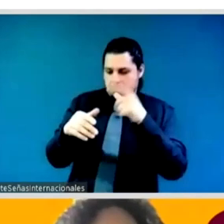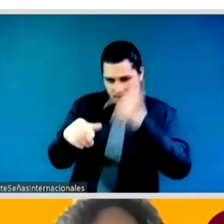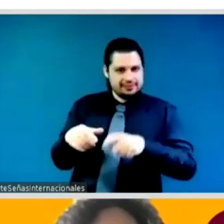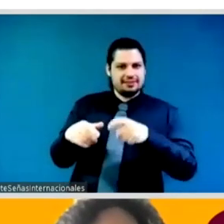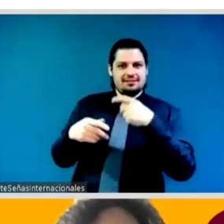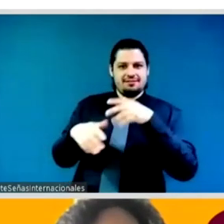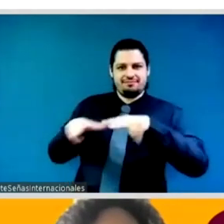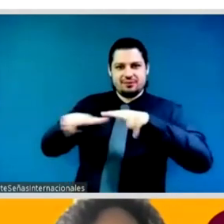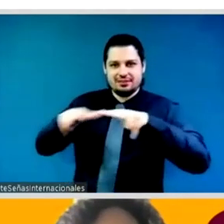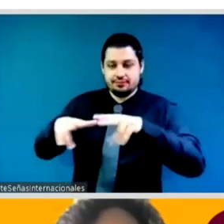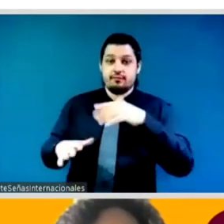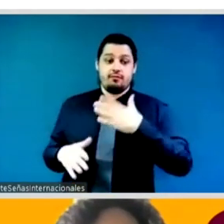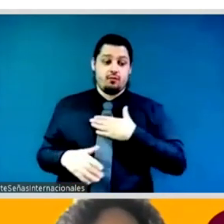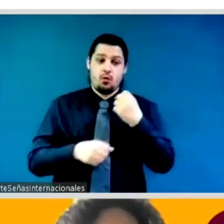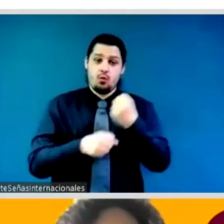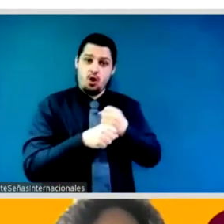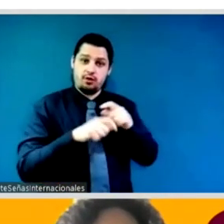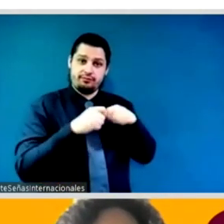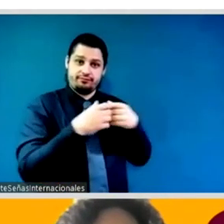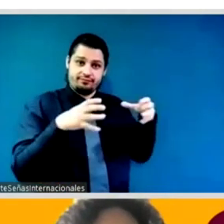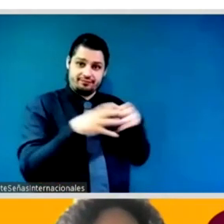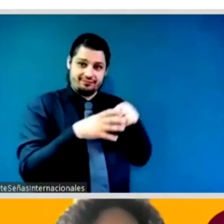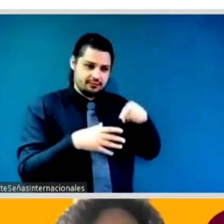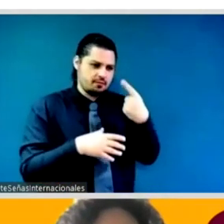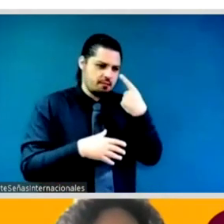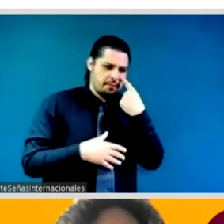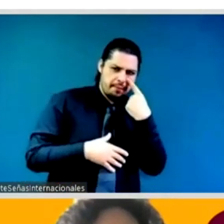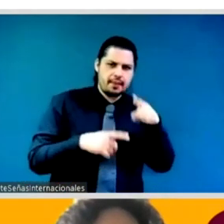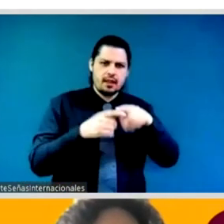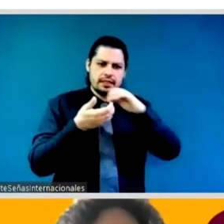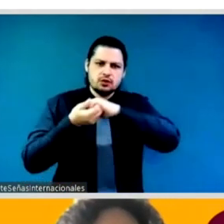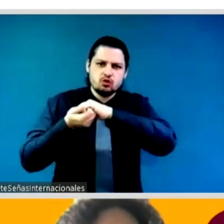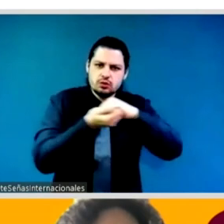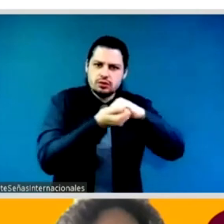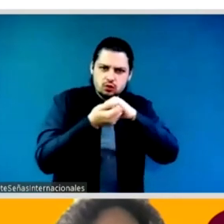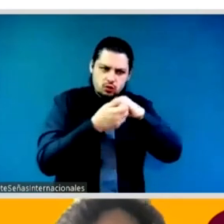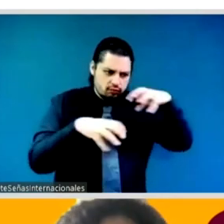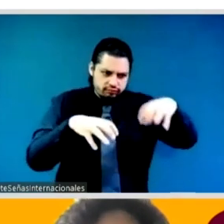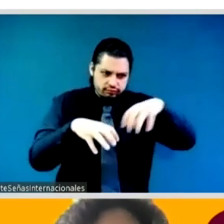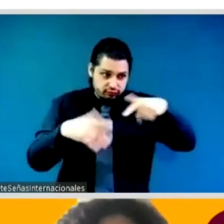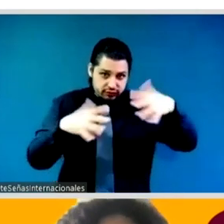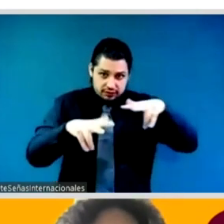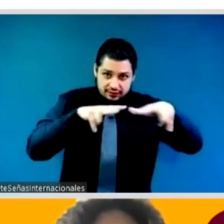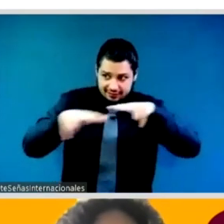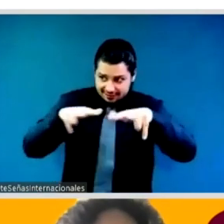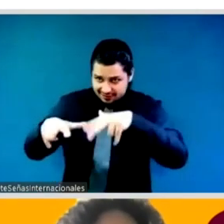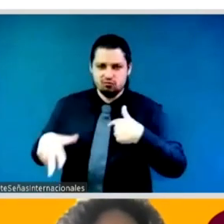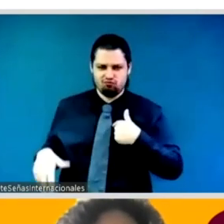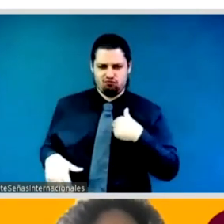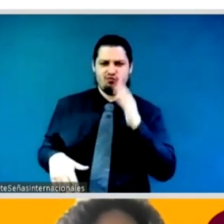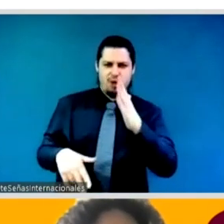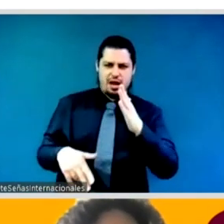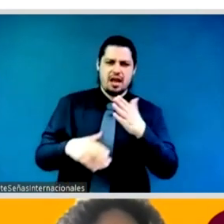organizations really looking at the power unlocking the power of southern feminist organizations i think the leading from the south